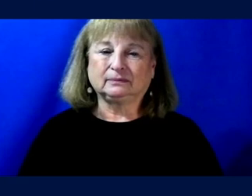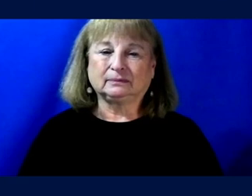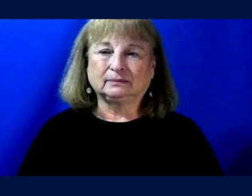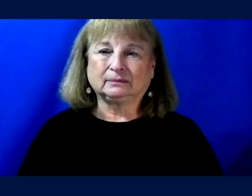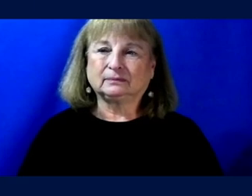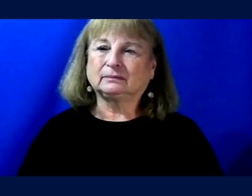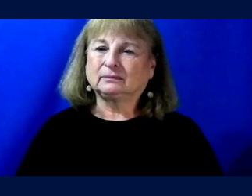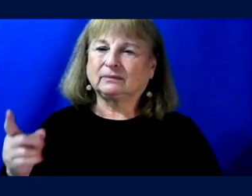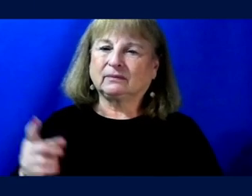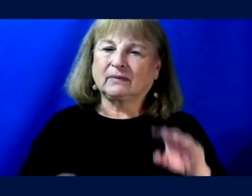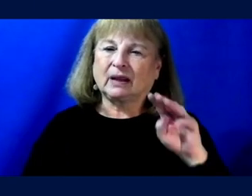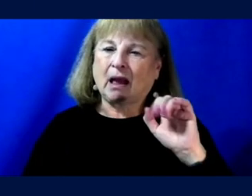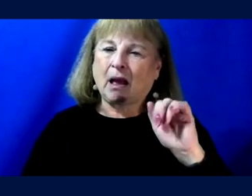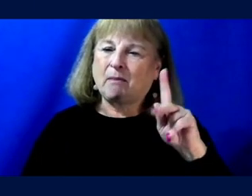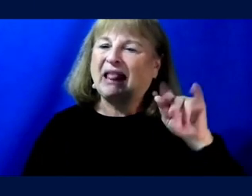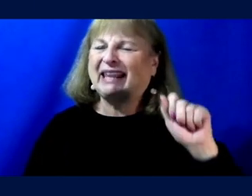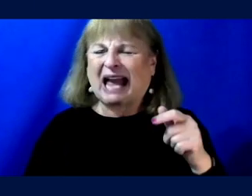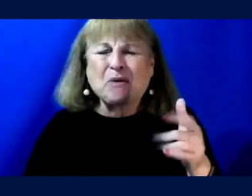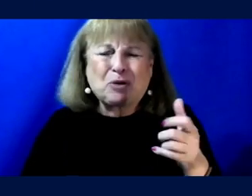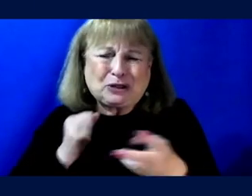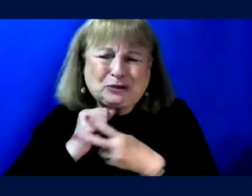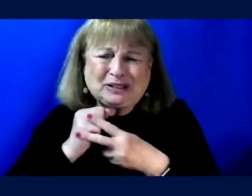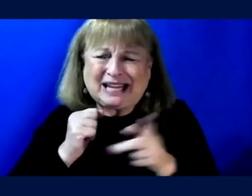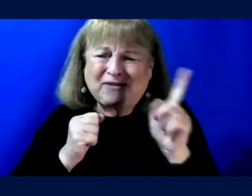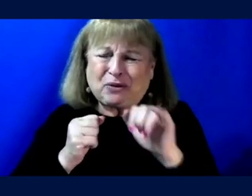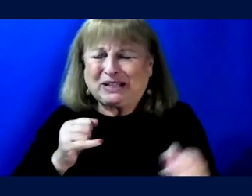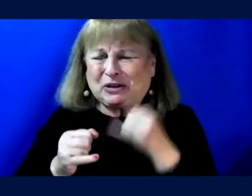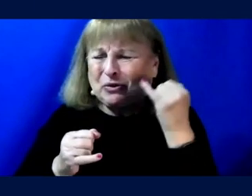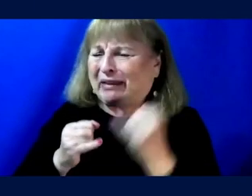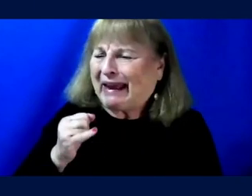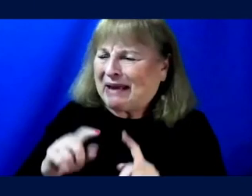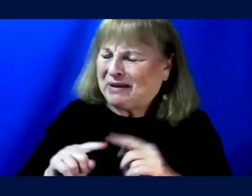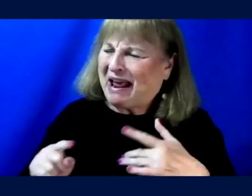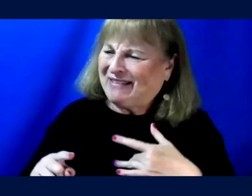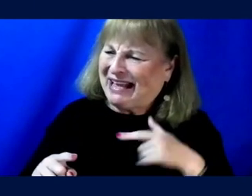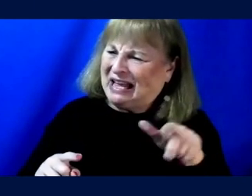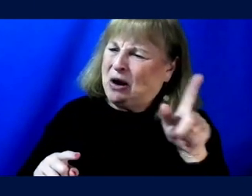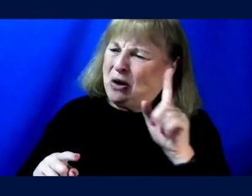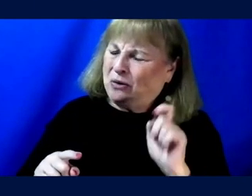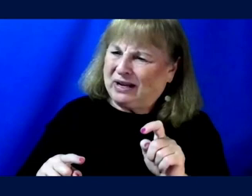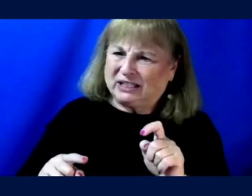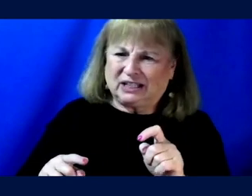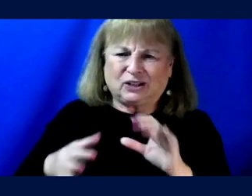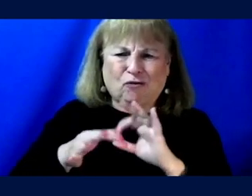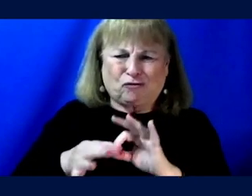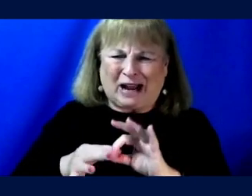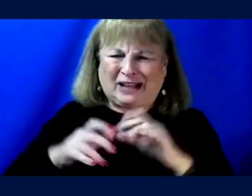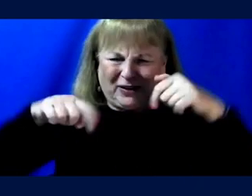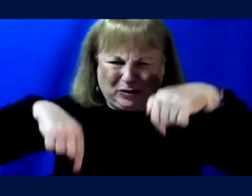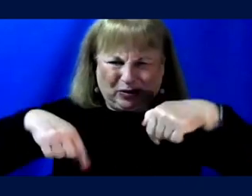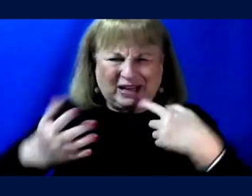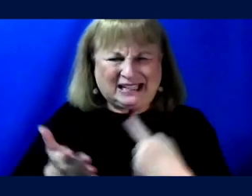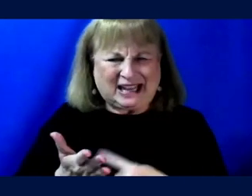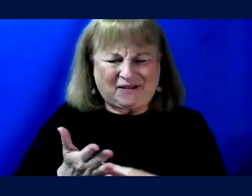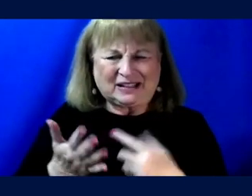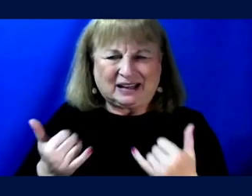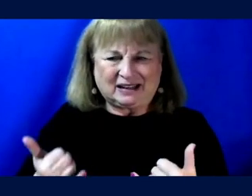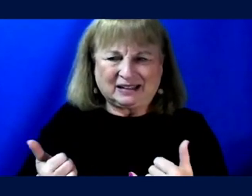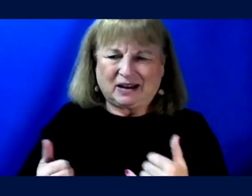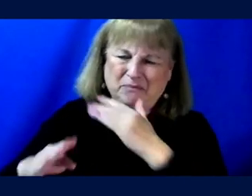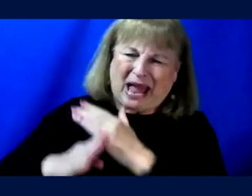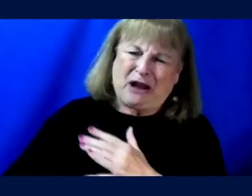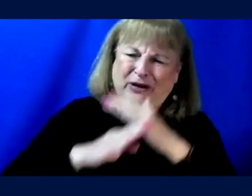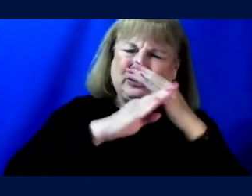So I was going to save this question for the end, but I feel like this question is really relevant to this conversation of, of barriers.